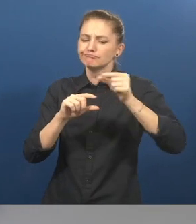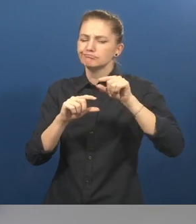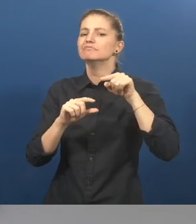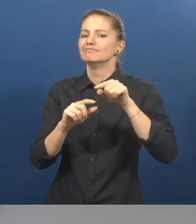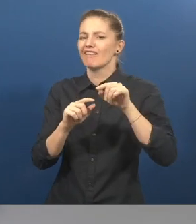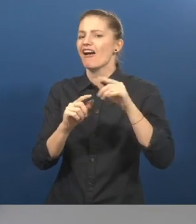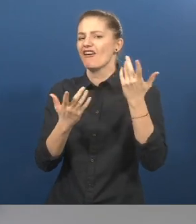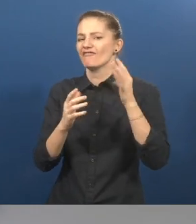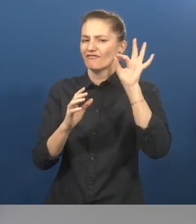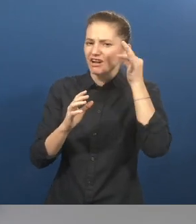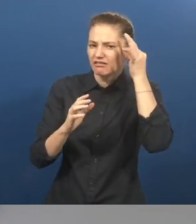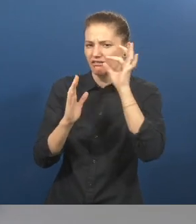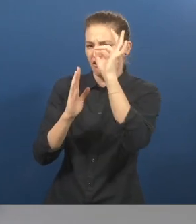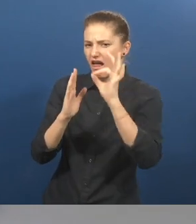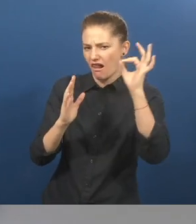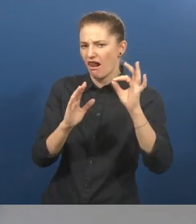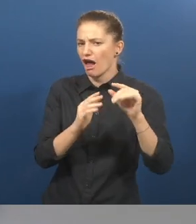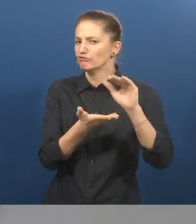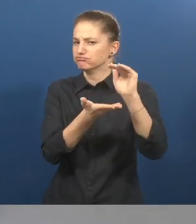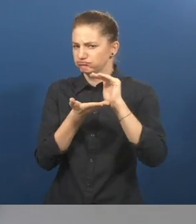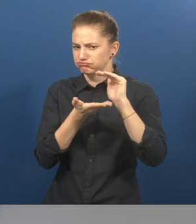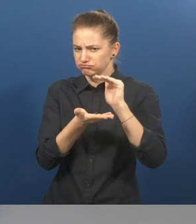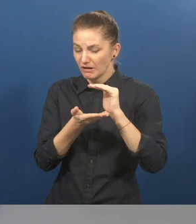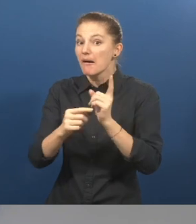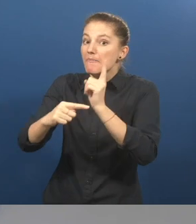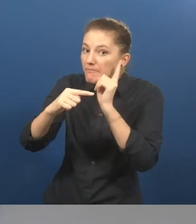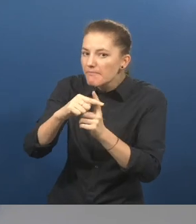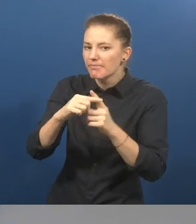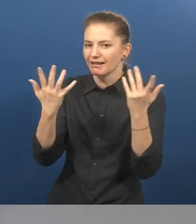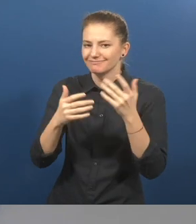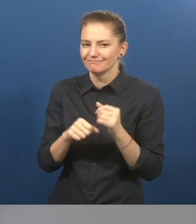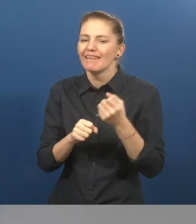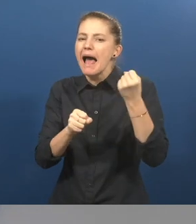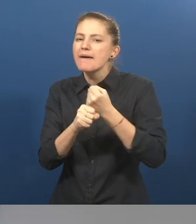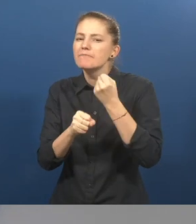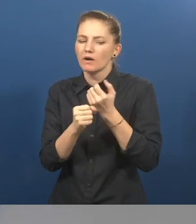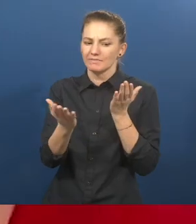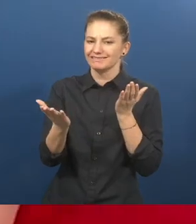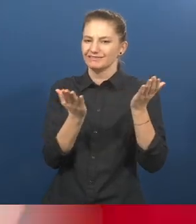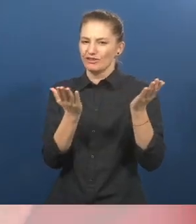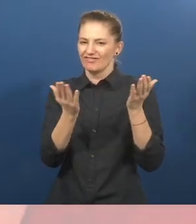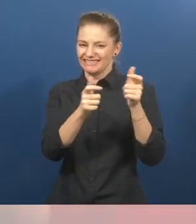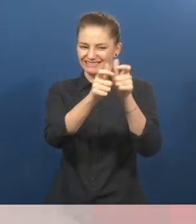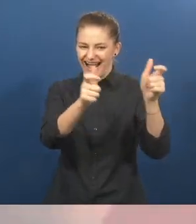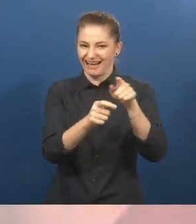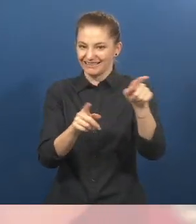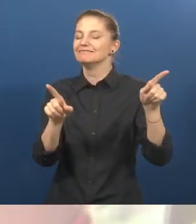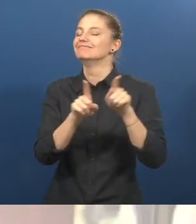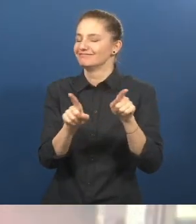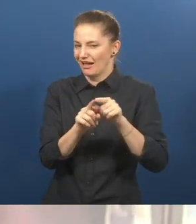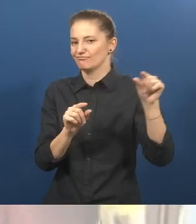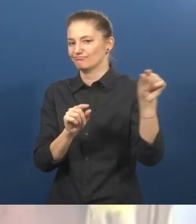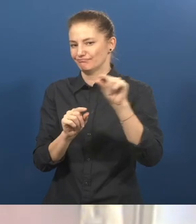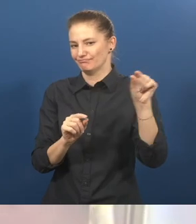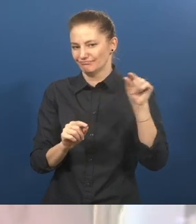And then beyond that, we have a couple of federal grants and then some contracts directly with employment service agencies as well. What is next for customized